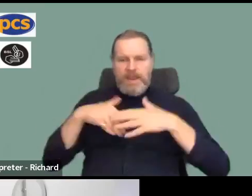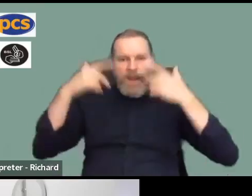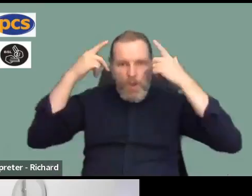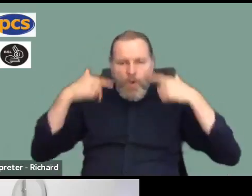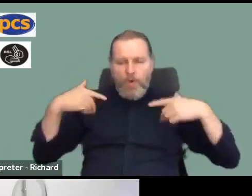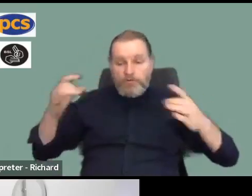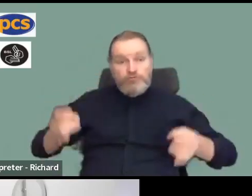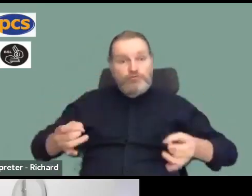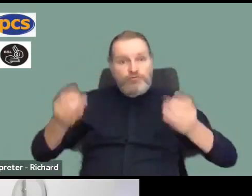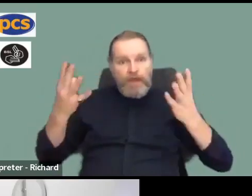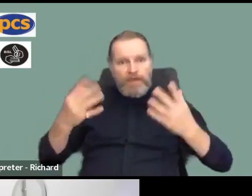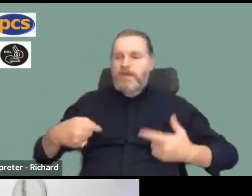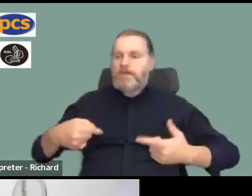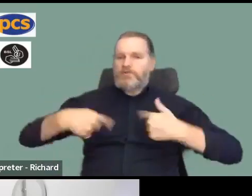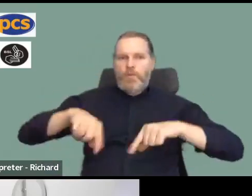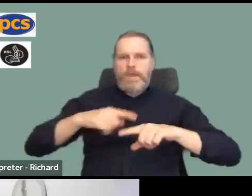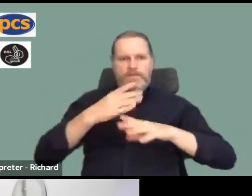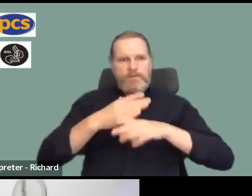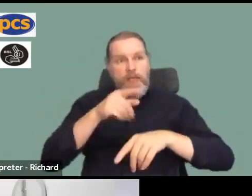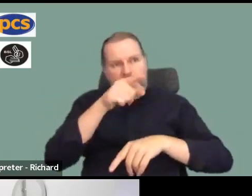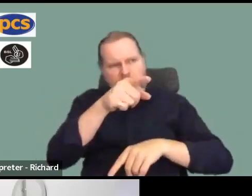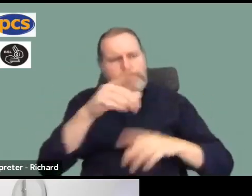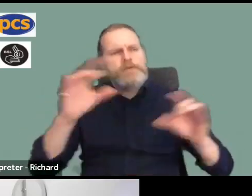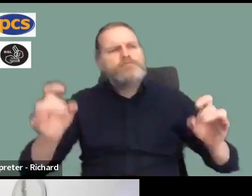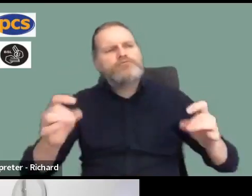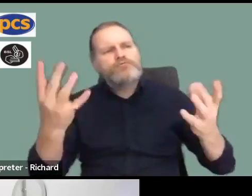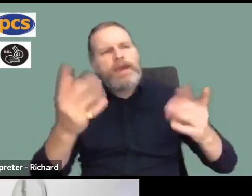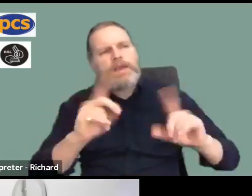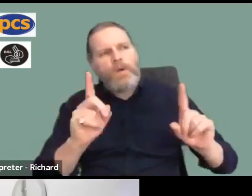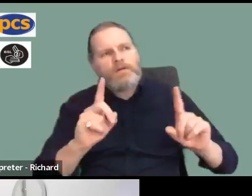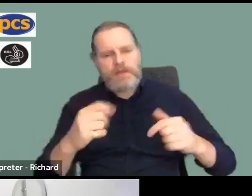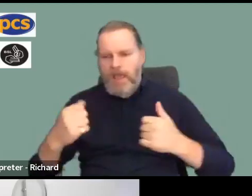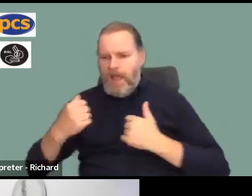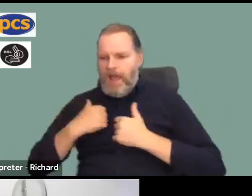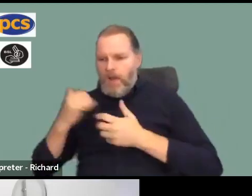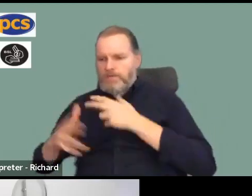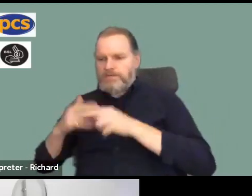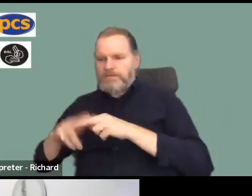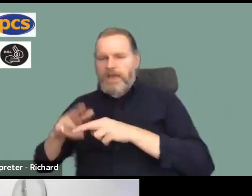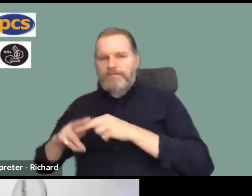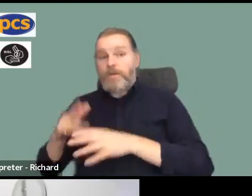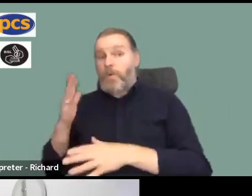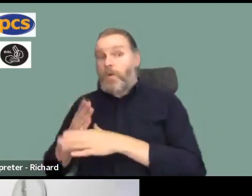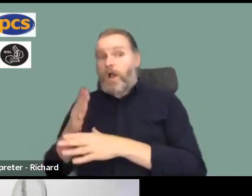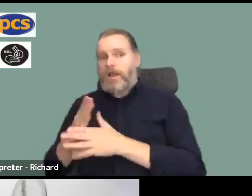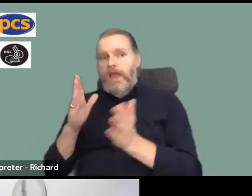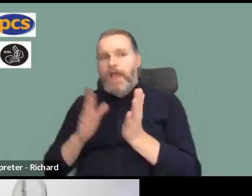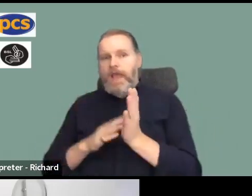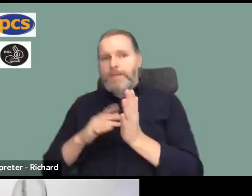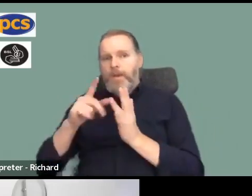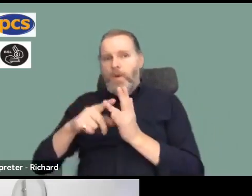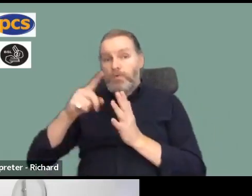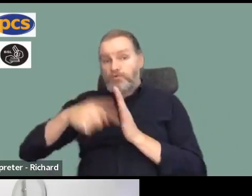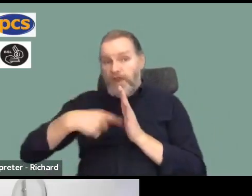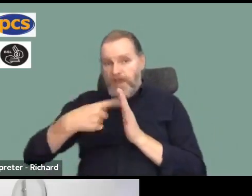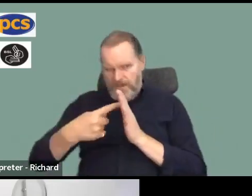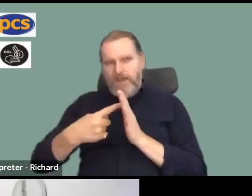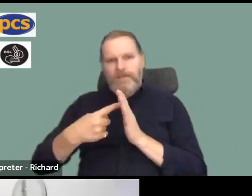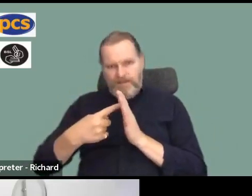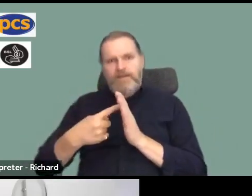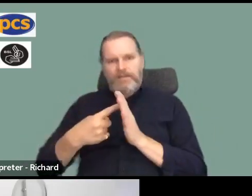about how we could work together with our MOJ members. And that goes across the board. And so we're having those discussions now.